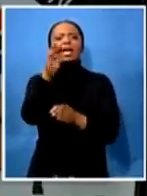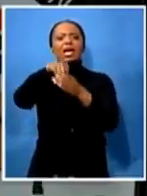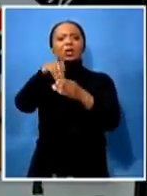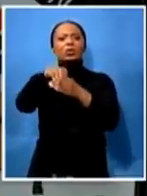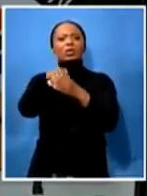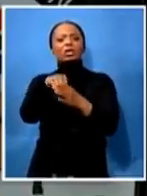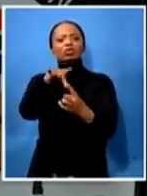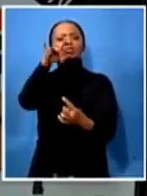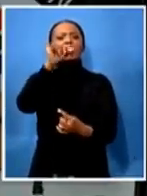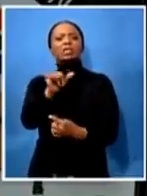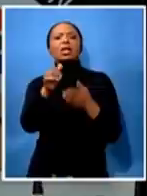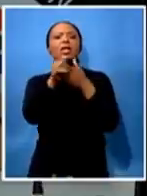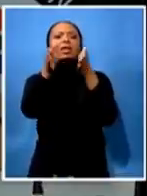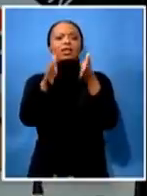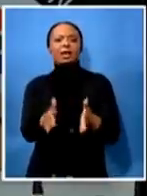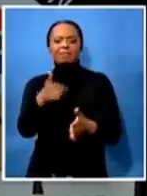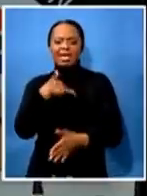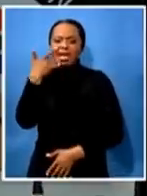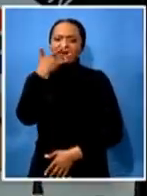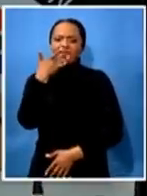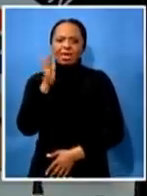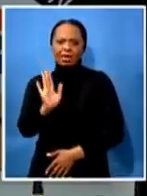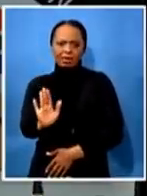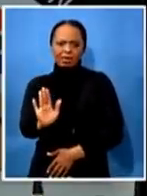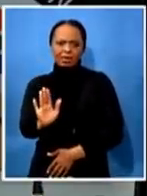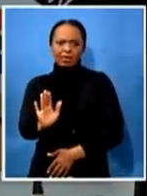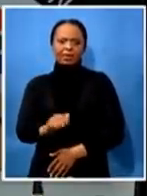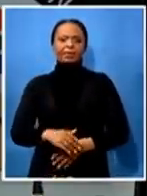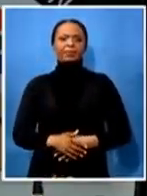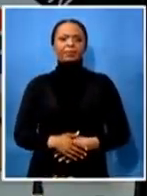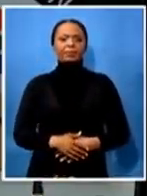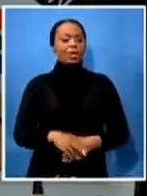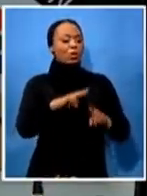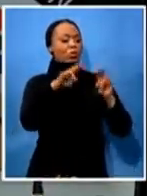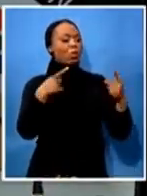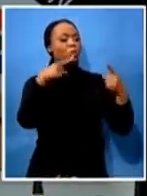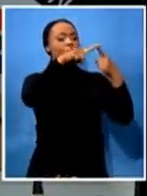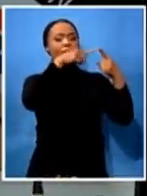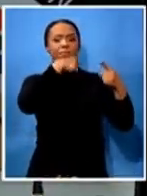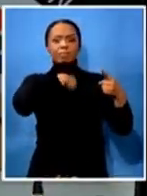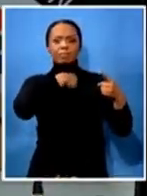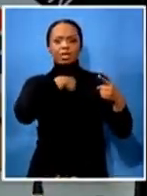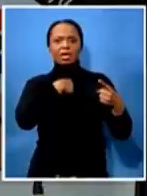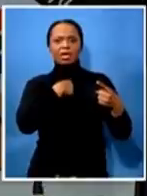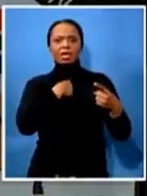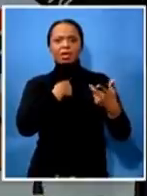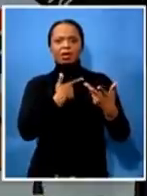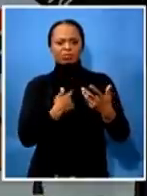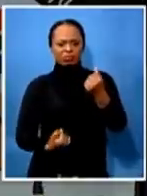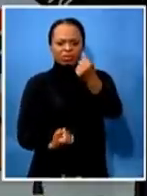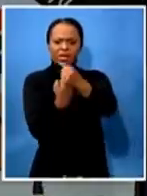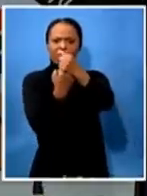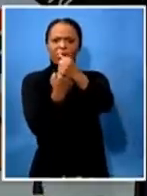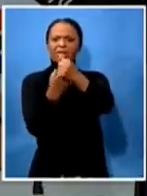at no point chair have i never been loyal nor supportive of any leader democratically